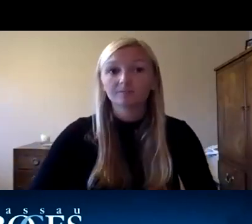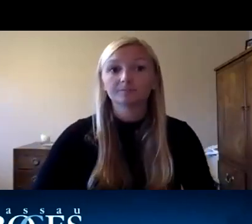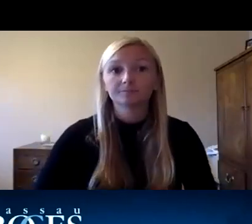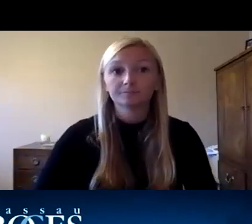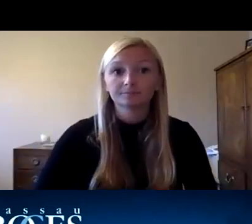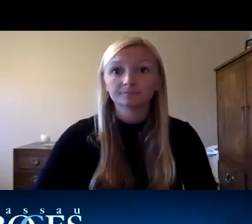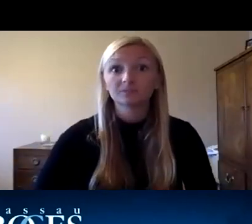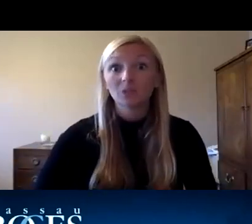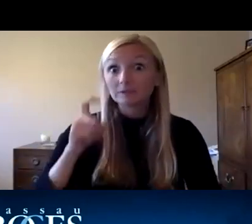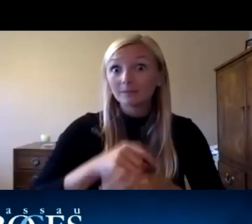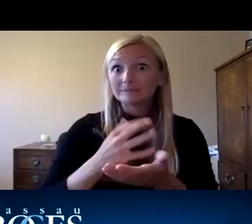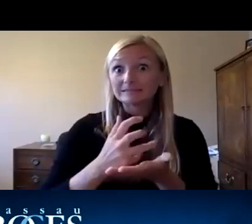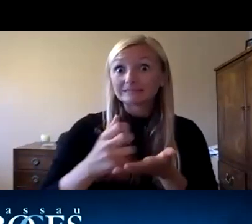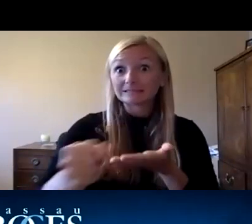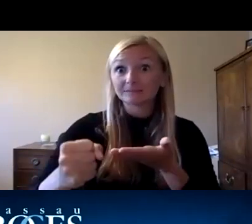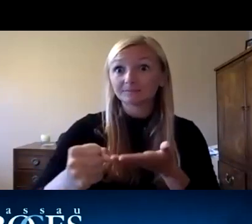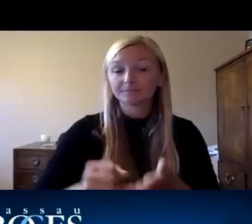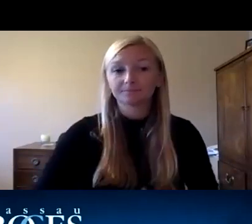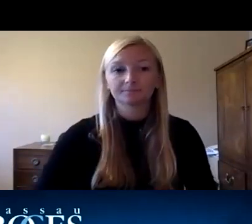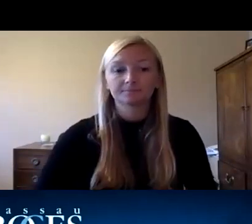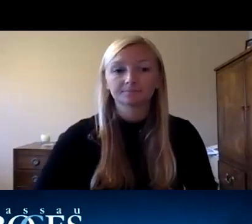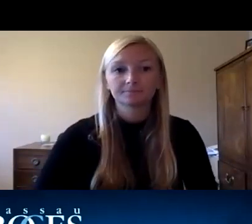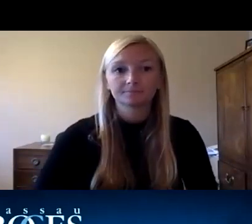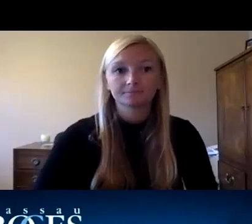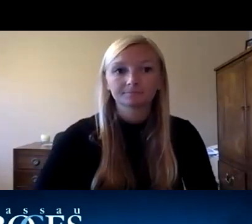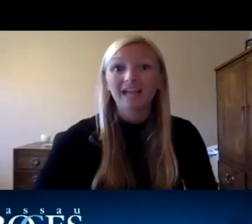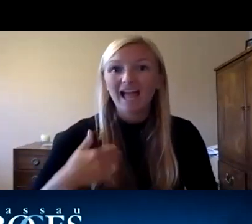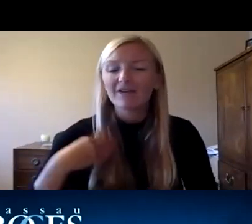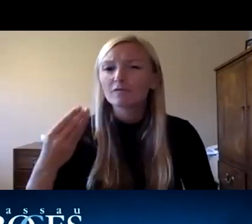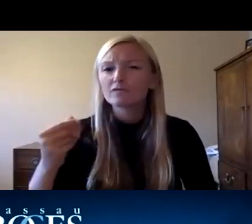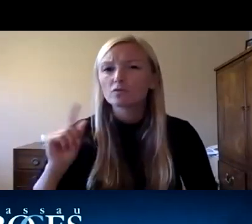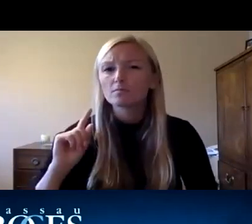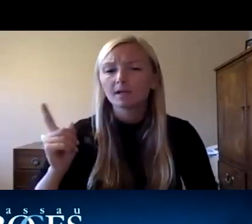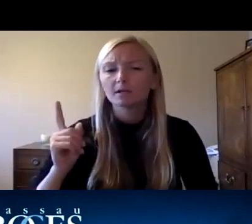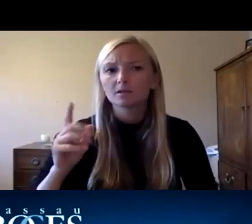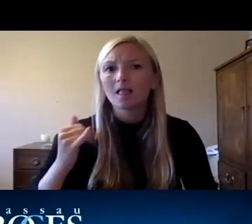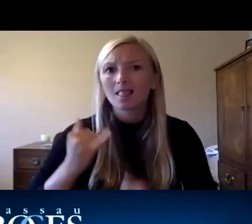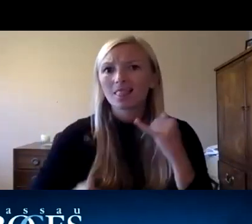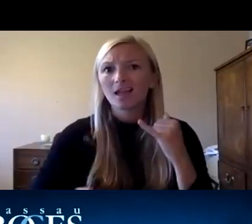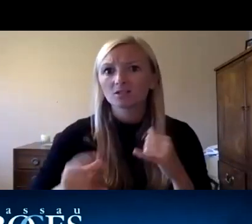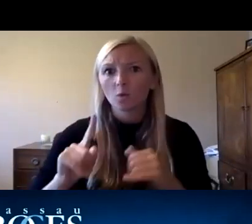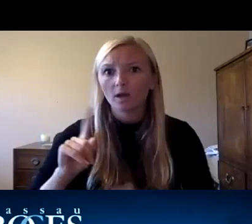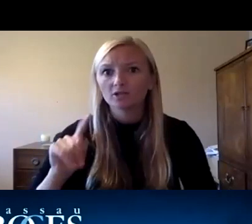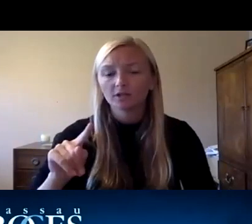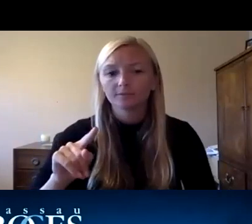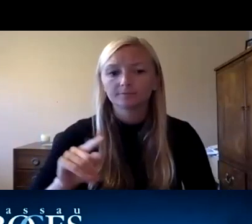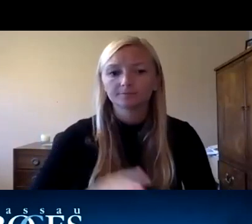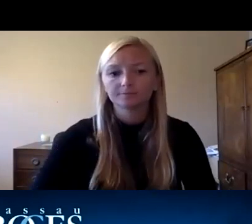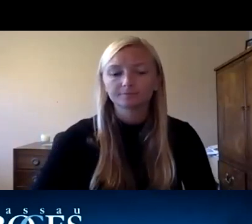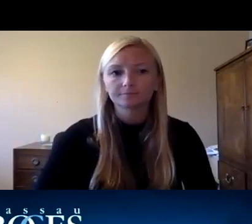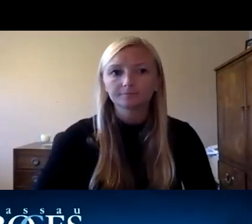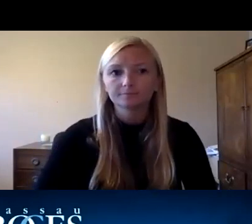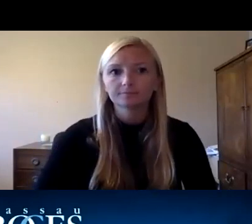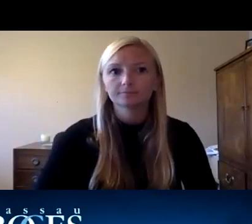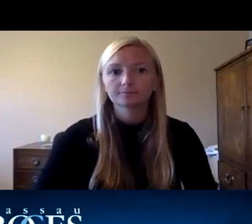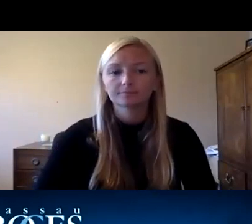we're running out of time but i think i'm i have just a few minutes just for a last question uh that michael mark just posted what